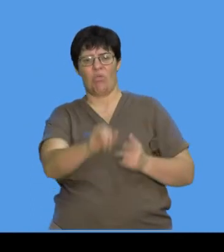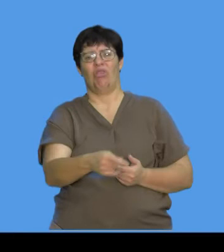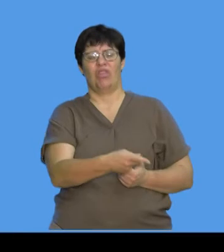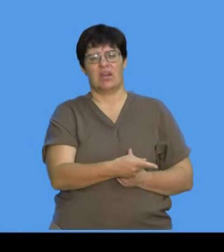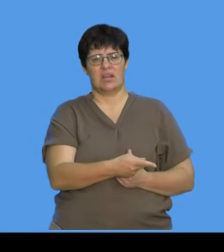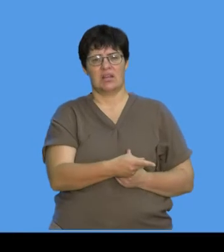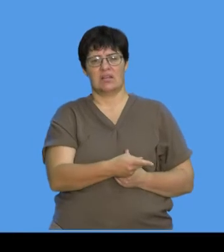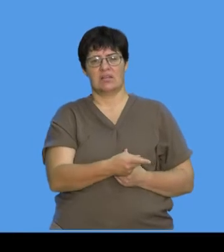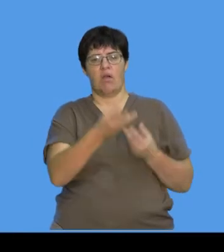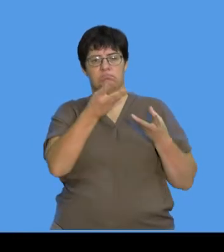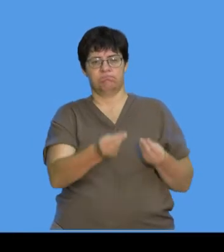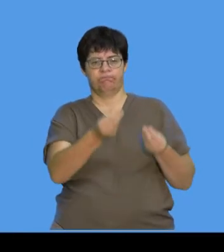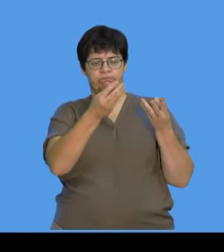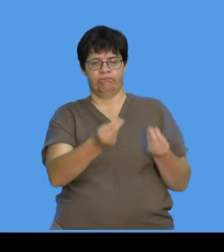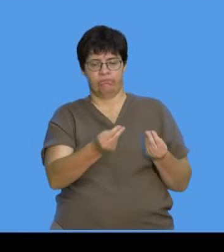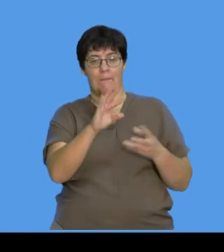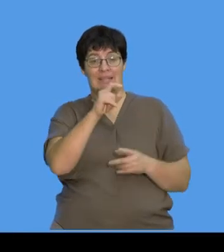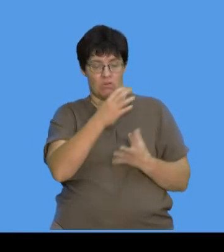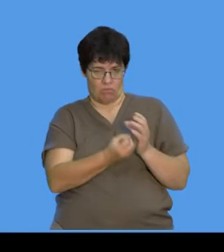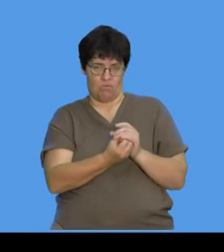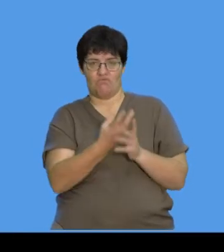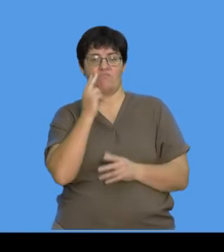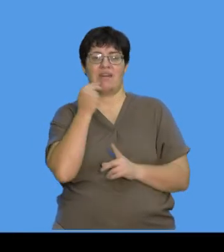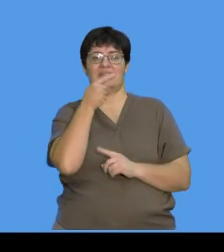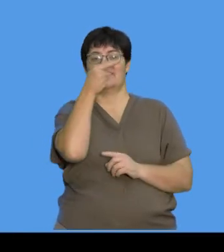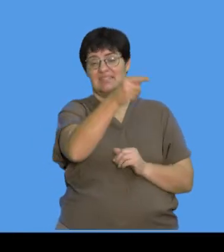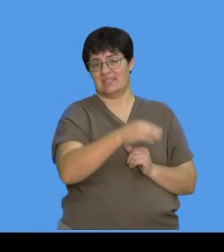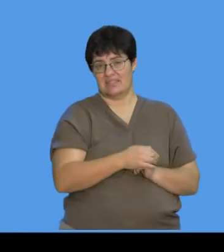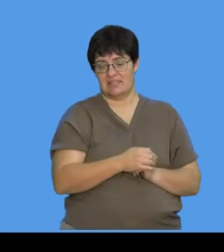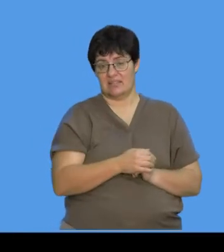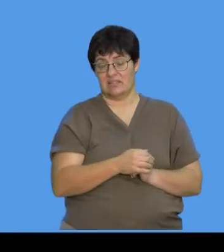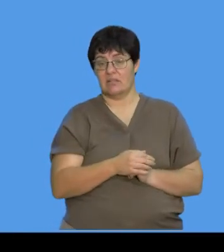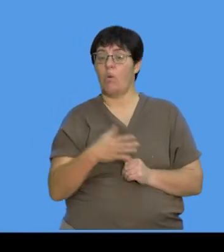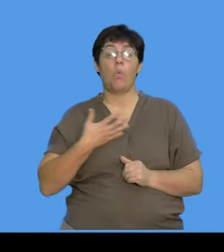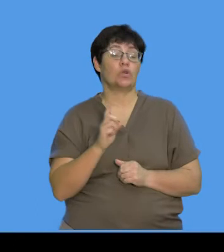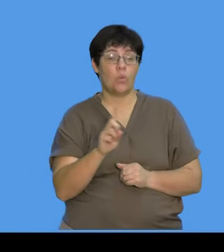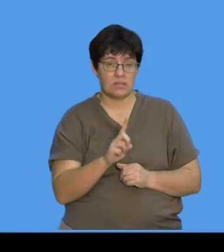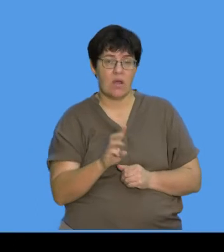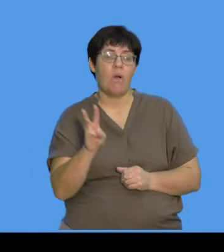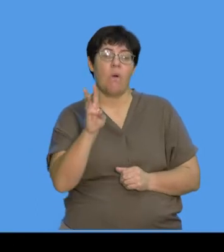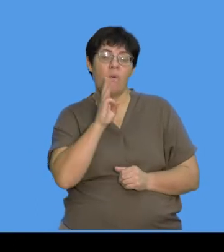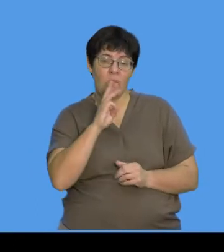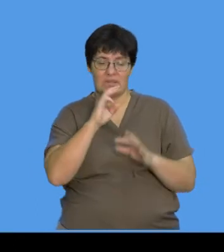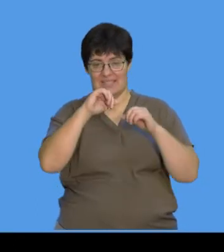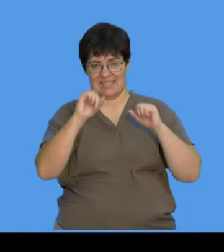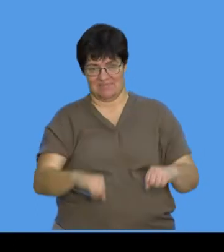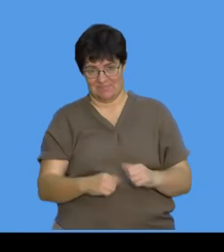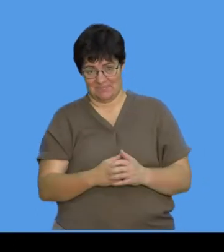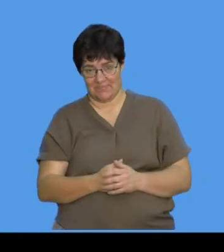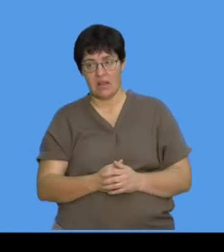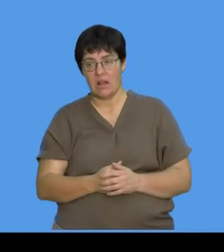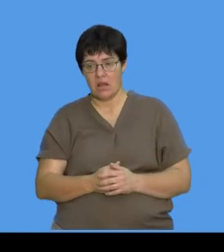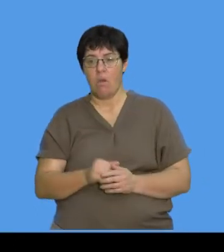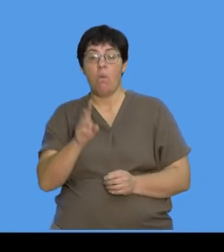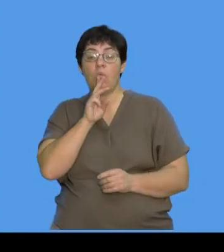actually rots. So, it keeps it all nice and moist, and the bacteria can grow nicely. So, what we want to do, we want to have a water